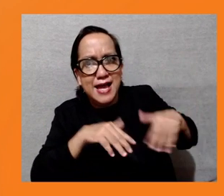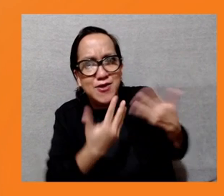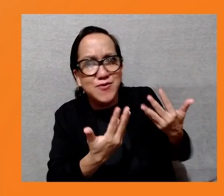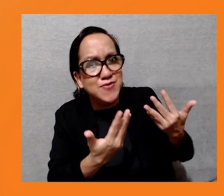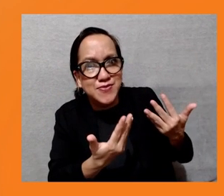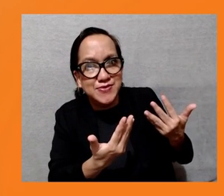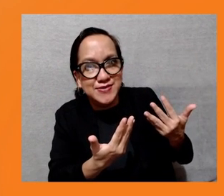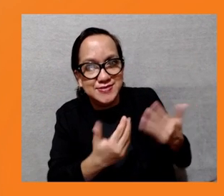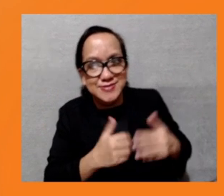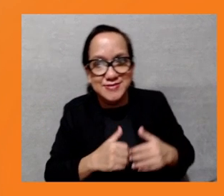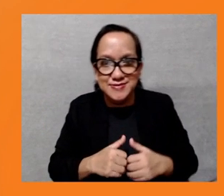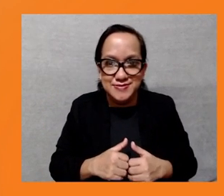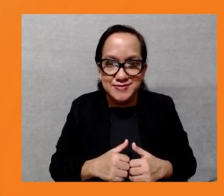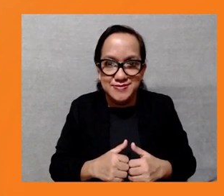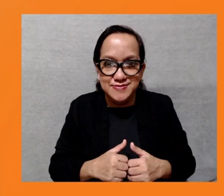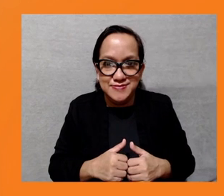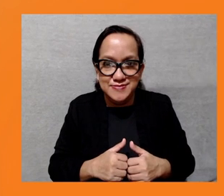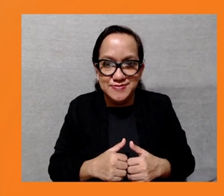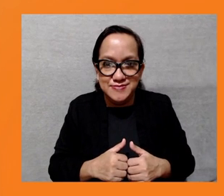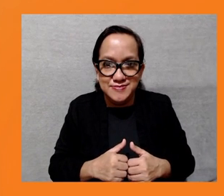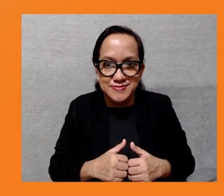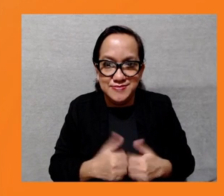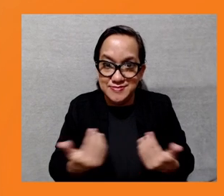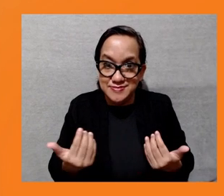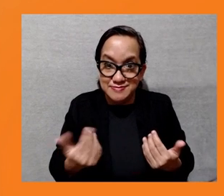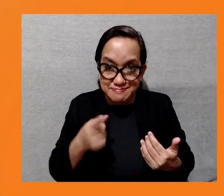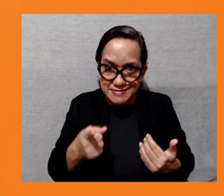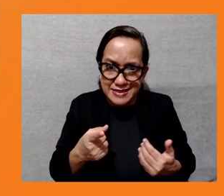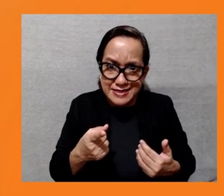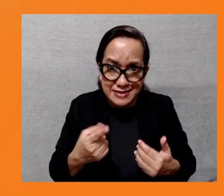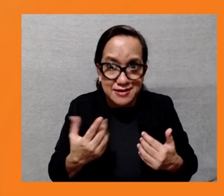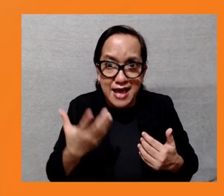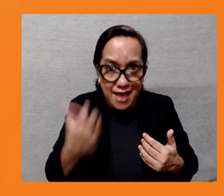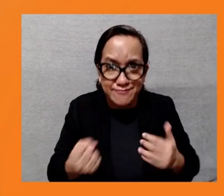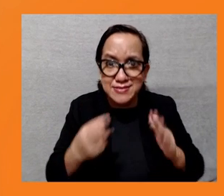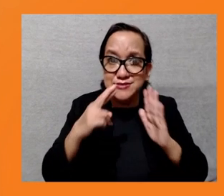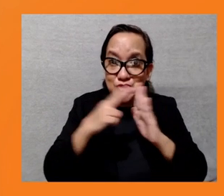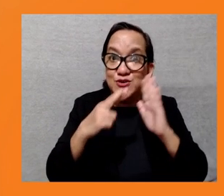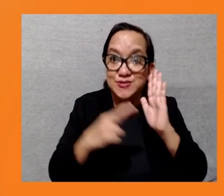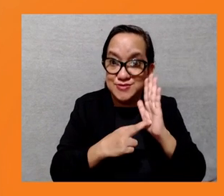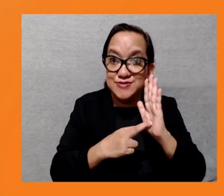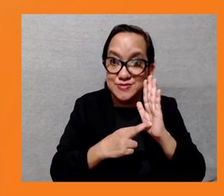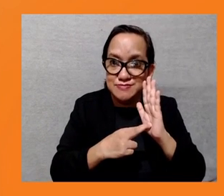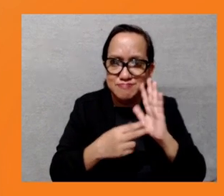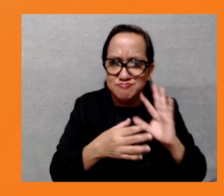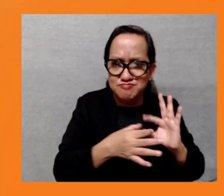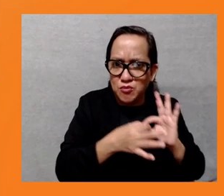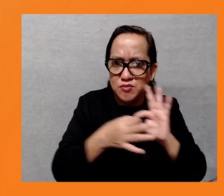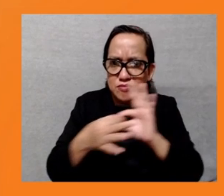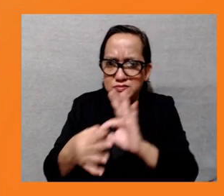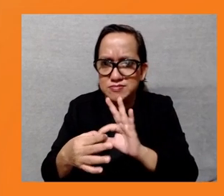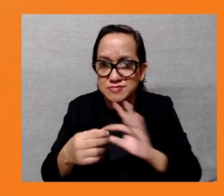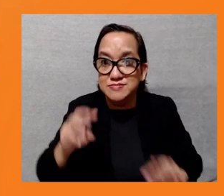safeguards are up for review, how will the safeguards be applied into the ETM, or the Early Transition Mechanism projects?